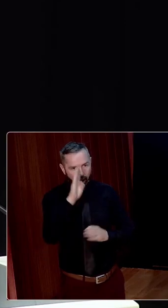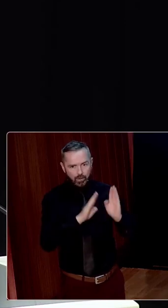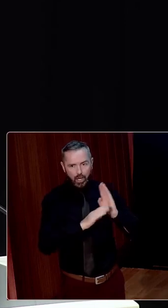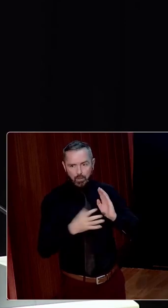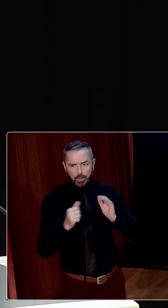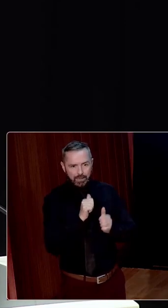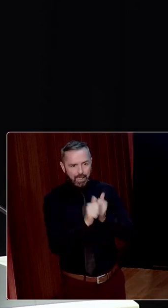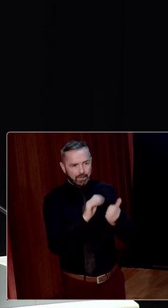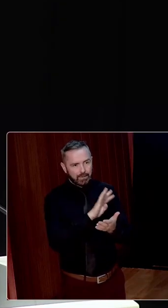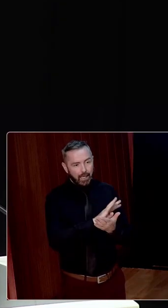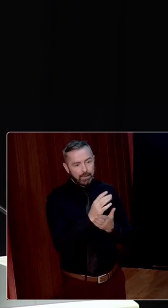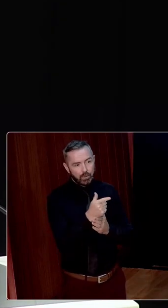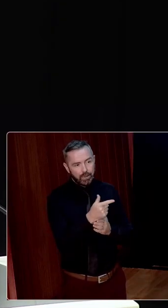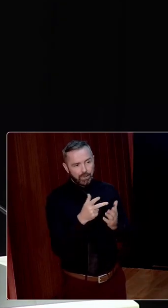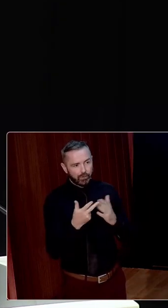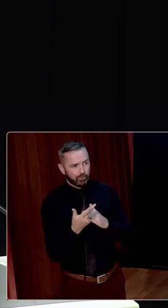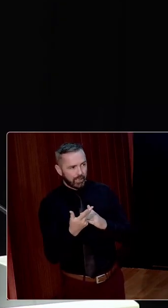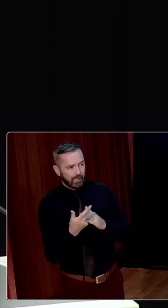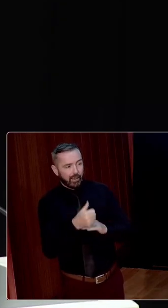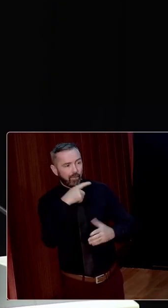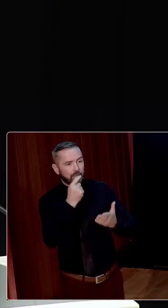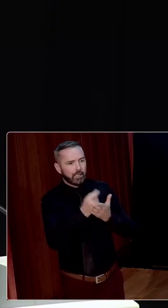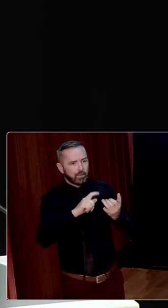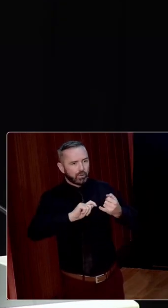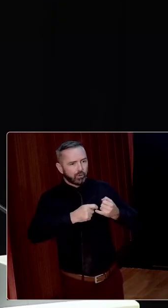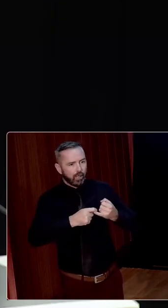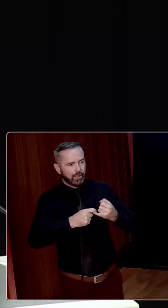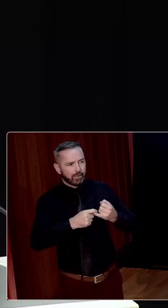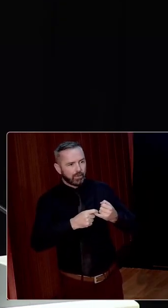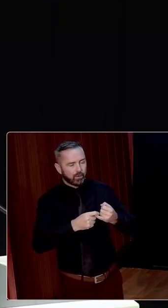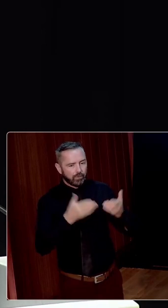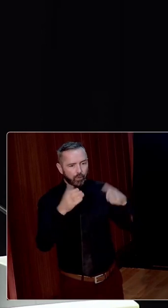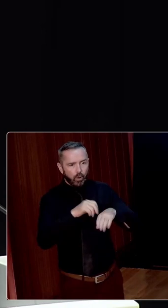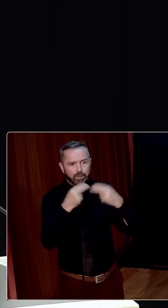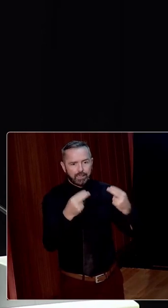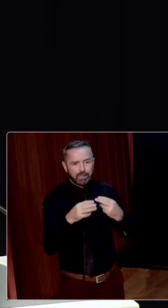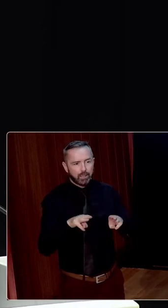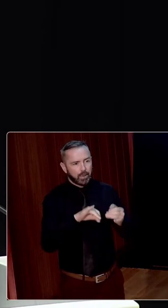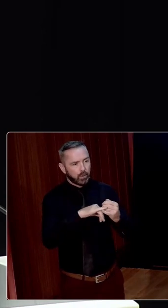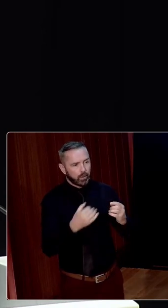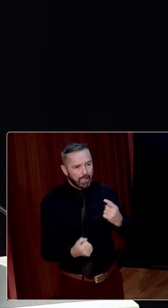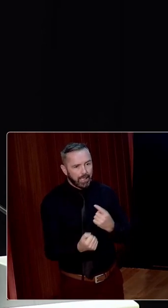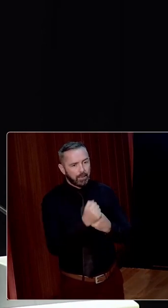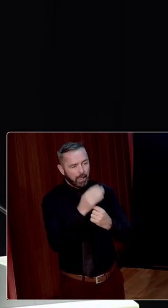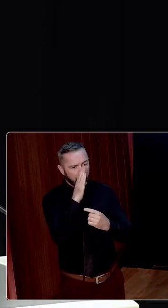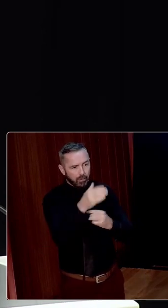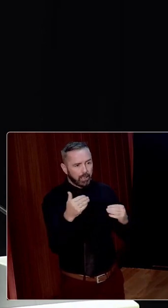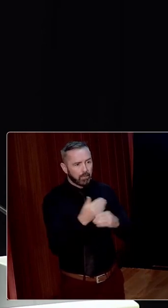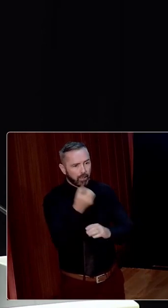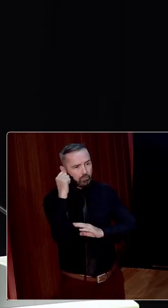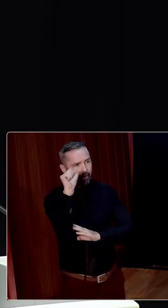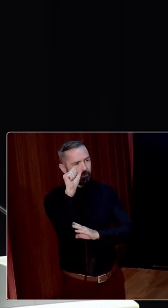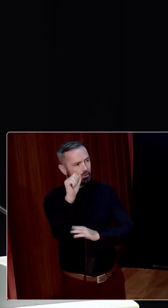Act of 1923 was one of the first attempts by the Irish Free State to address the needs of those impacted directly by the Irish